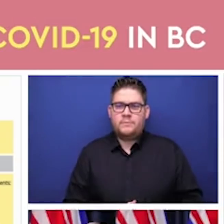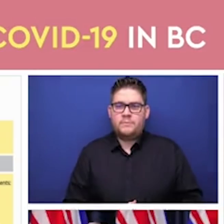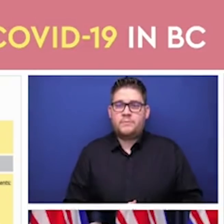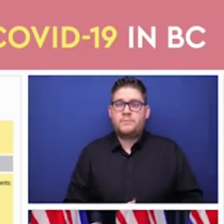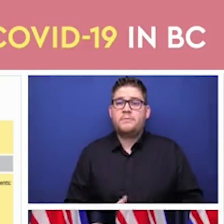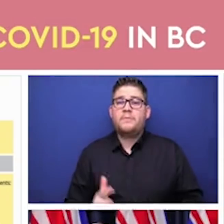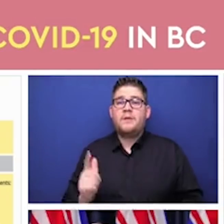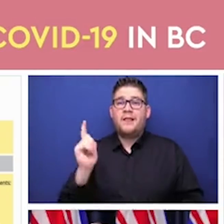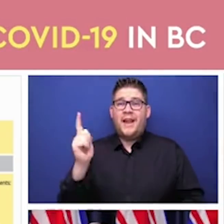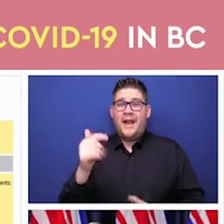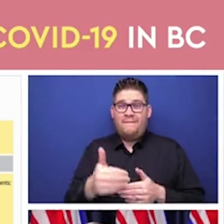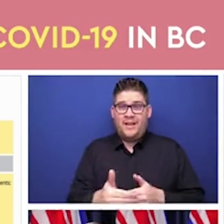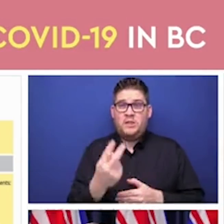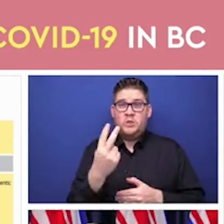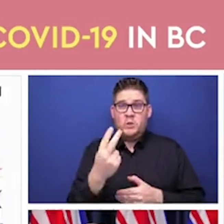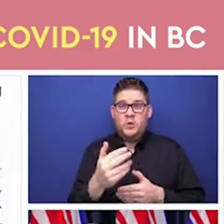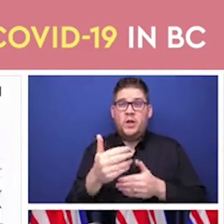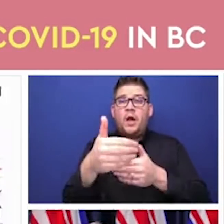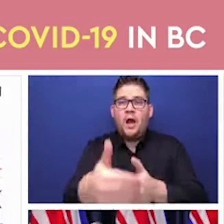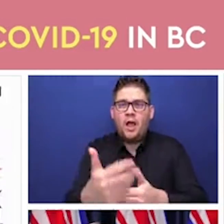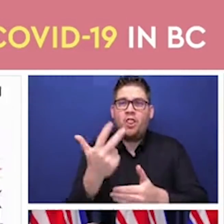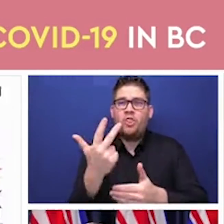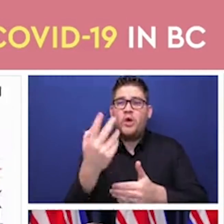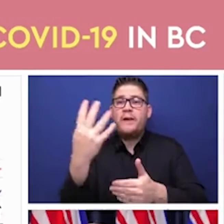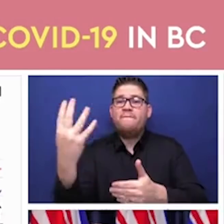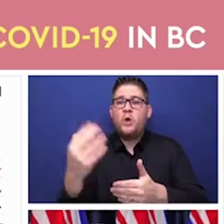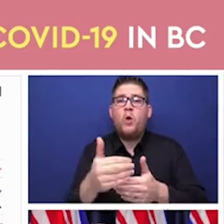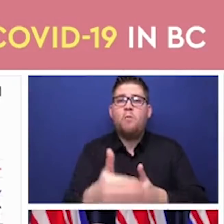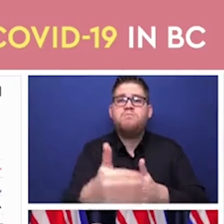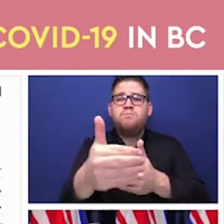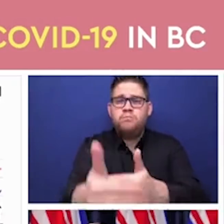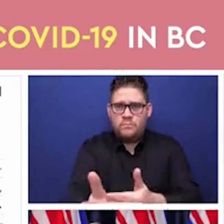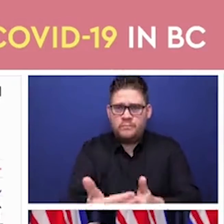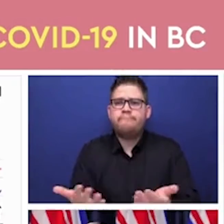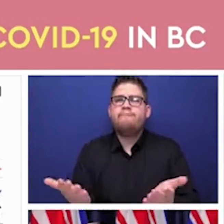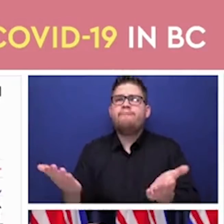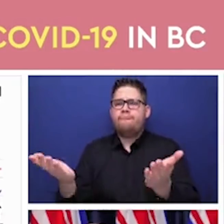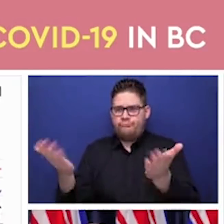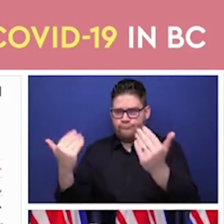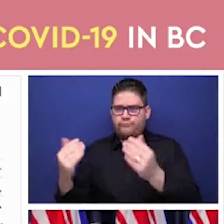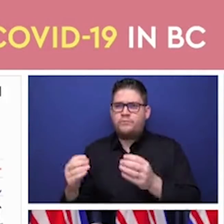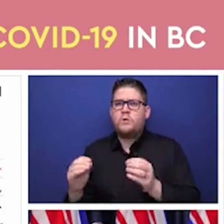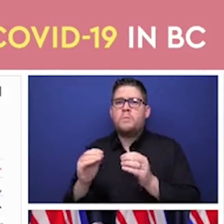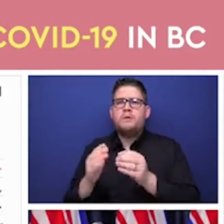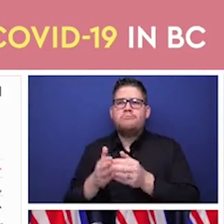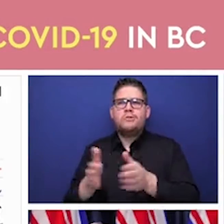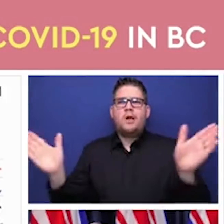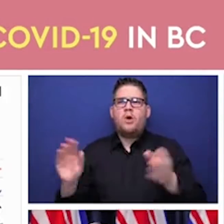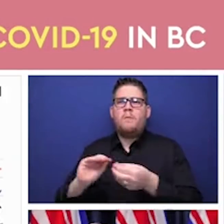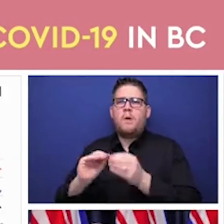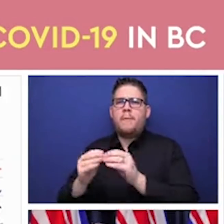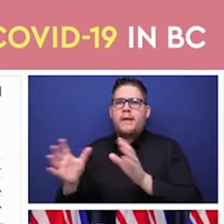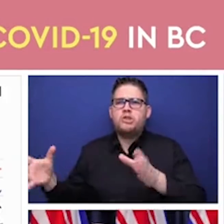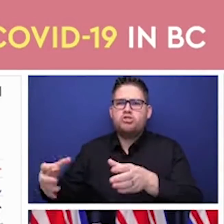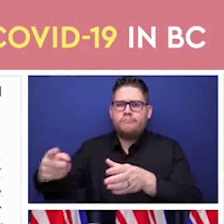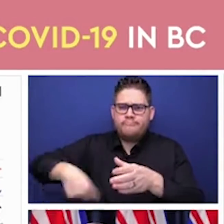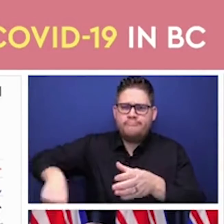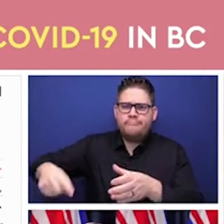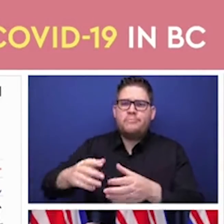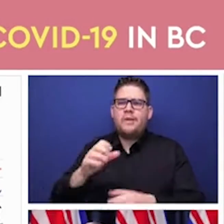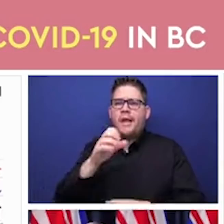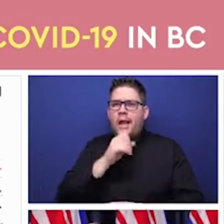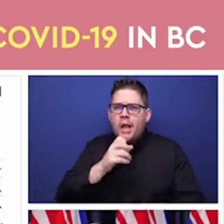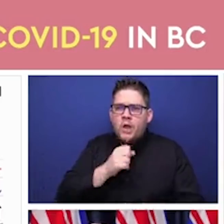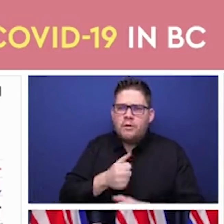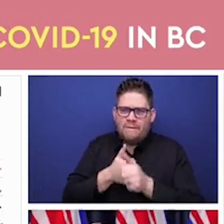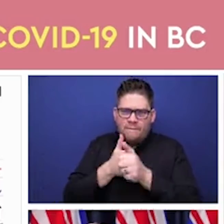the news that Dr Henry told you about just now that is going to change for the good those groups we know they will move up